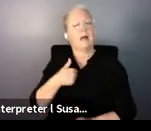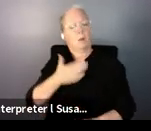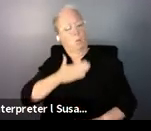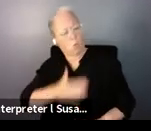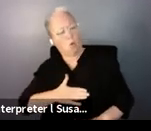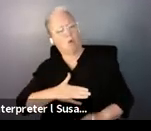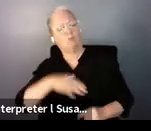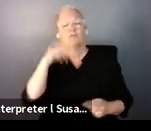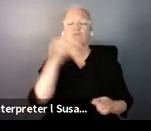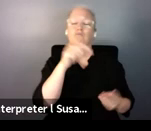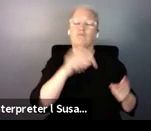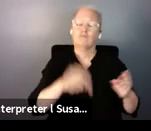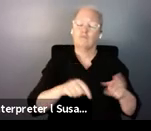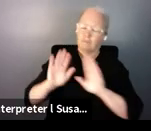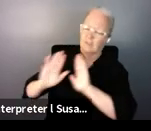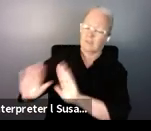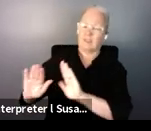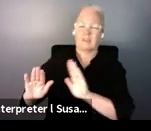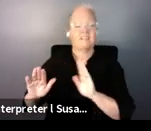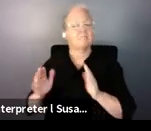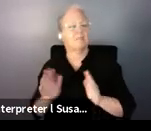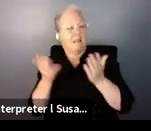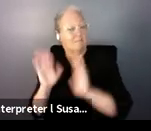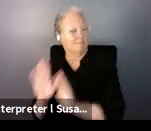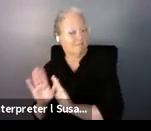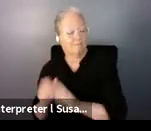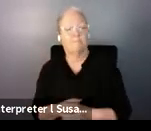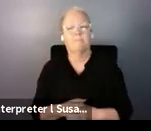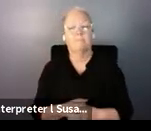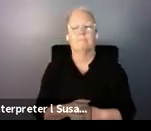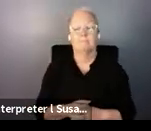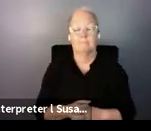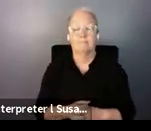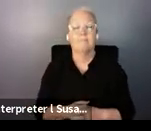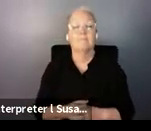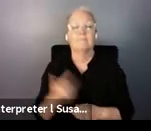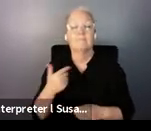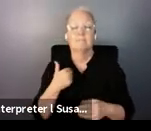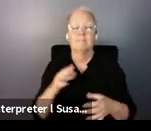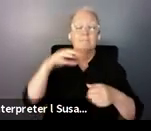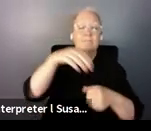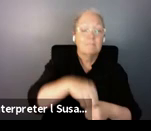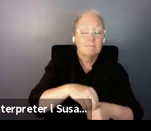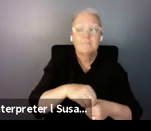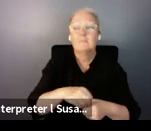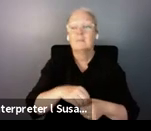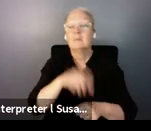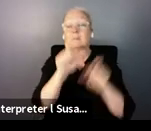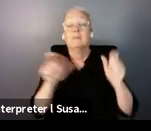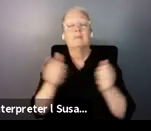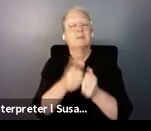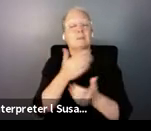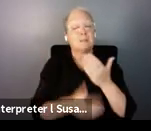And the domain in which we, including persons with disabilities, may require support is making